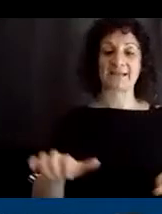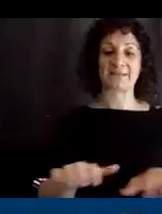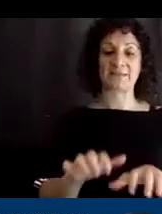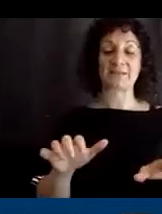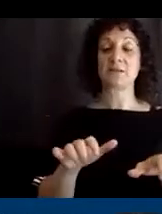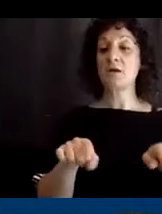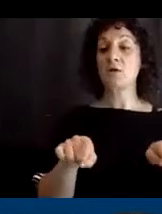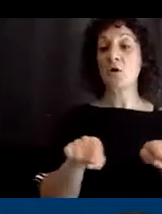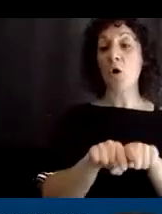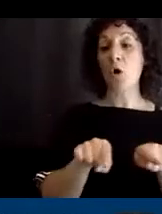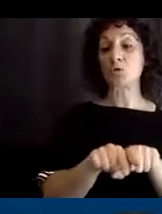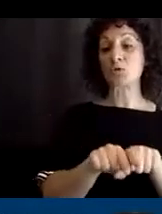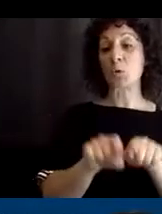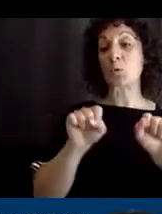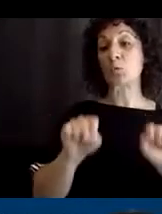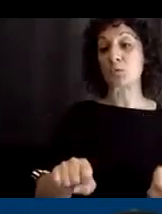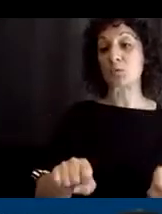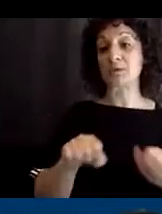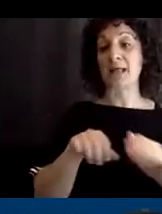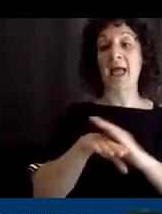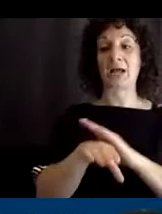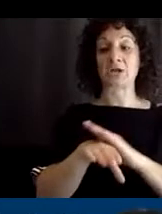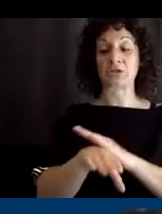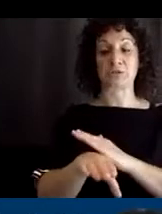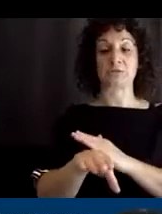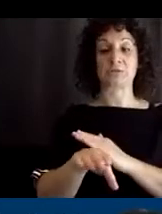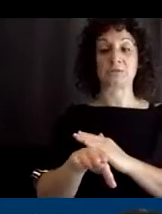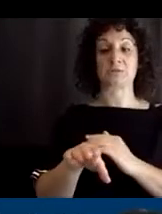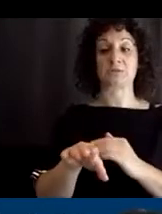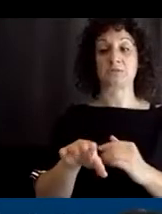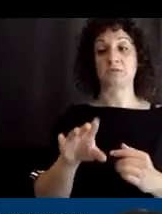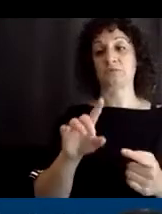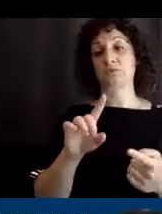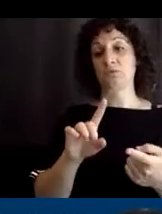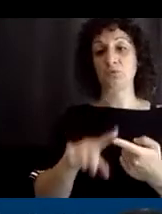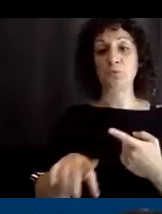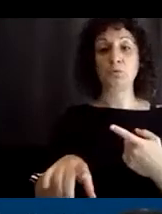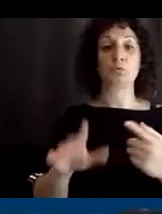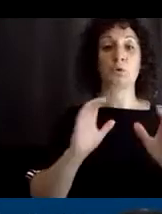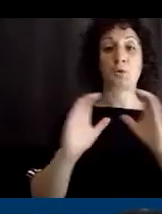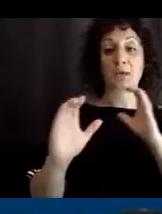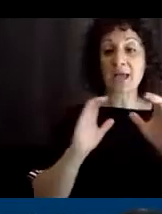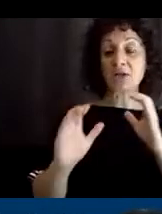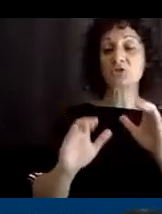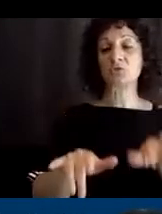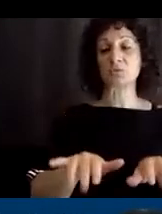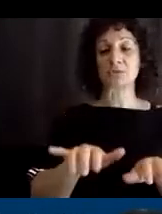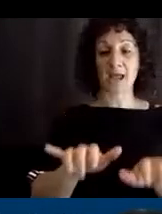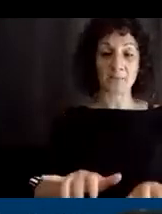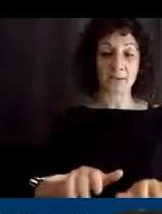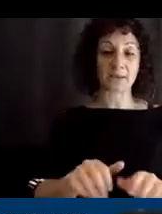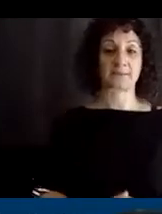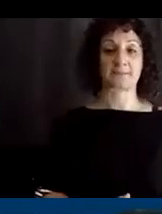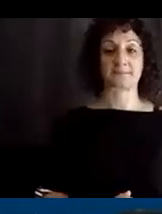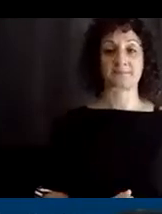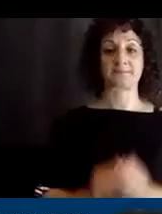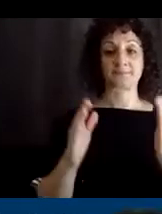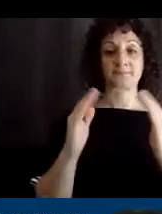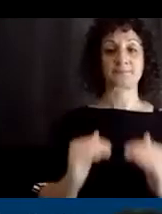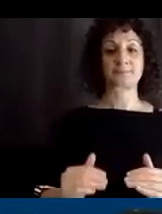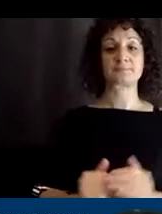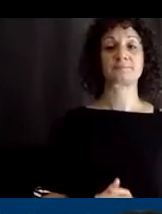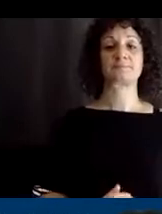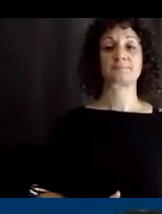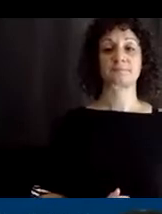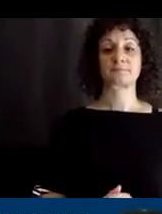could potentially provide access to communication, um, or typing. So this next slide is just